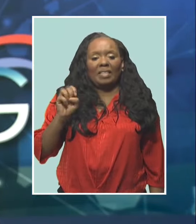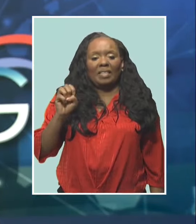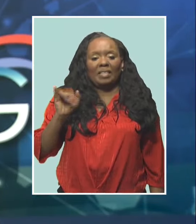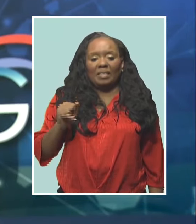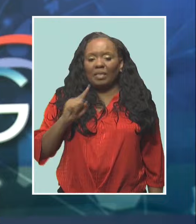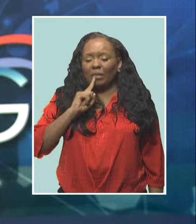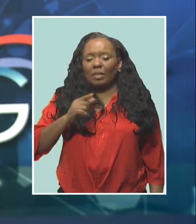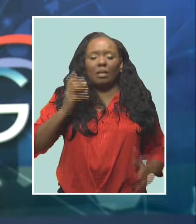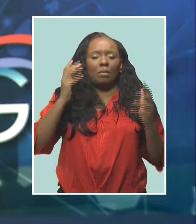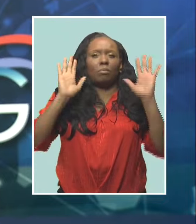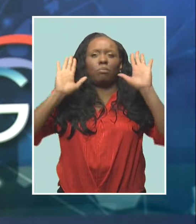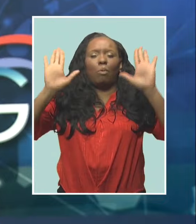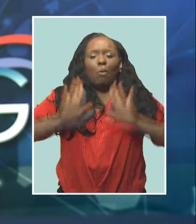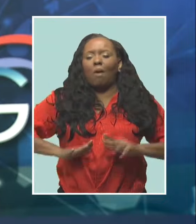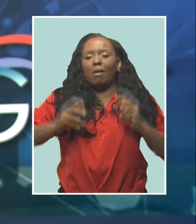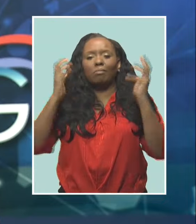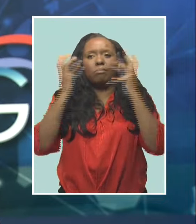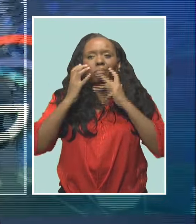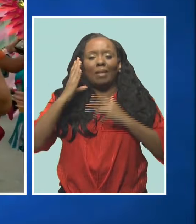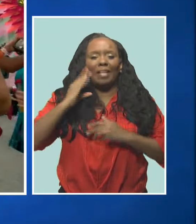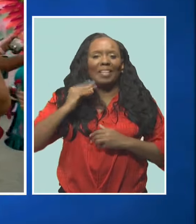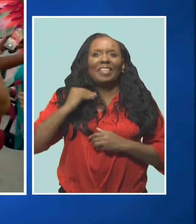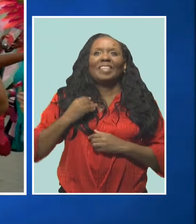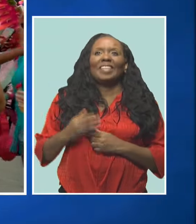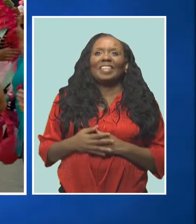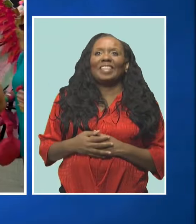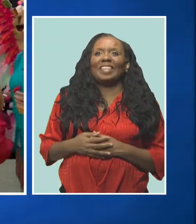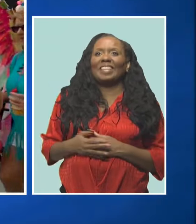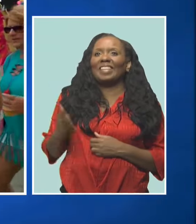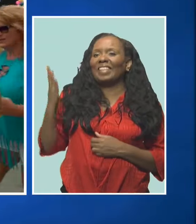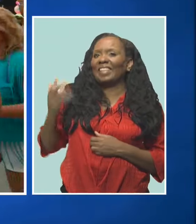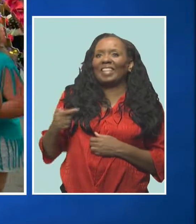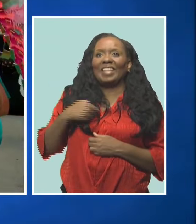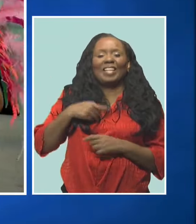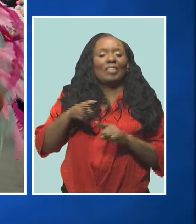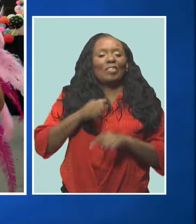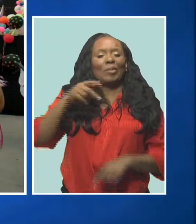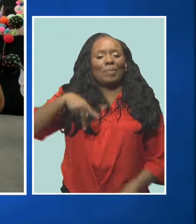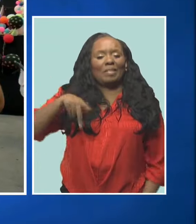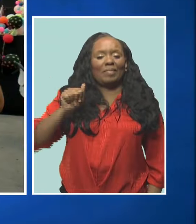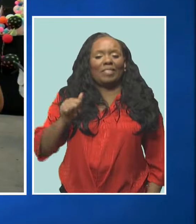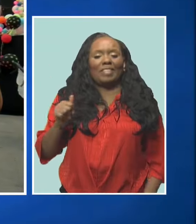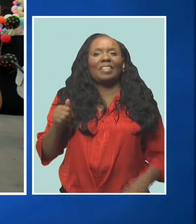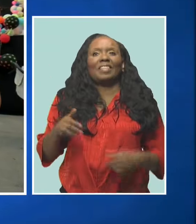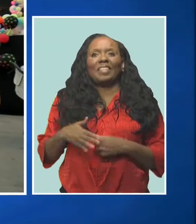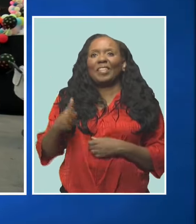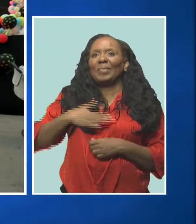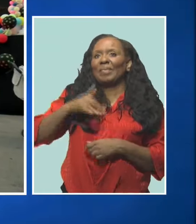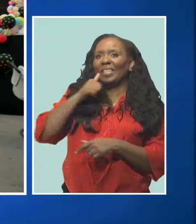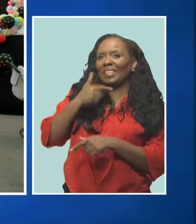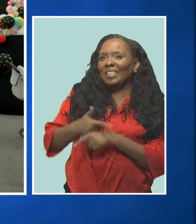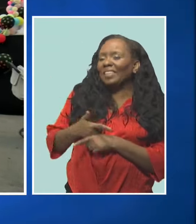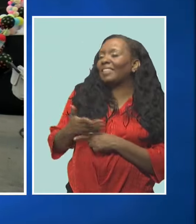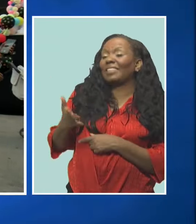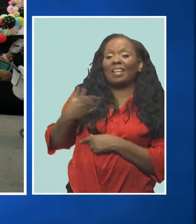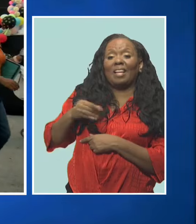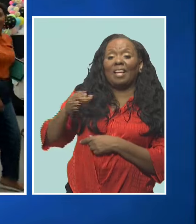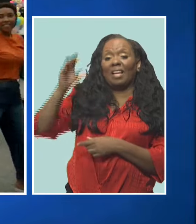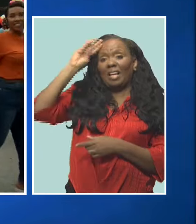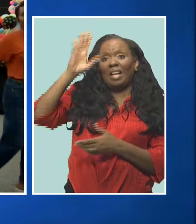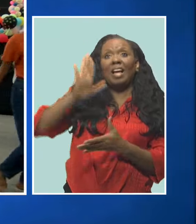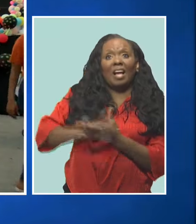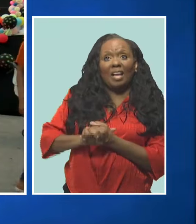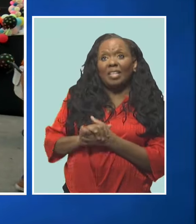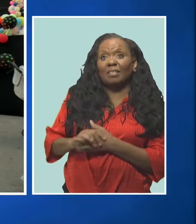mass as a great experience. I'm Lindsay from Pennsylvania in the United States. This is my sister Brittany, and this is my husband